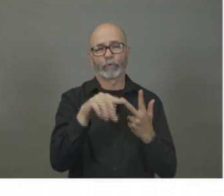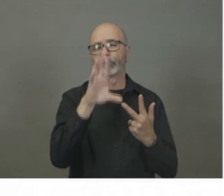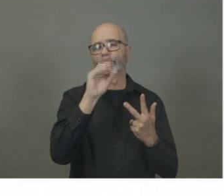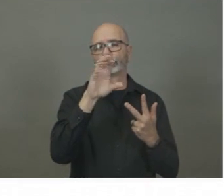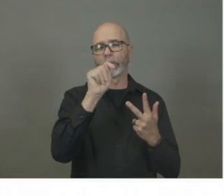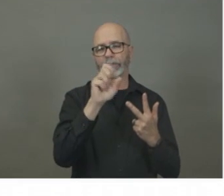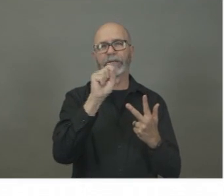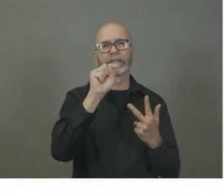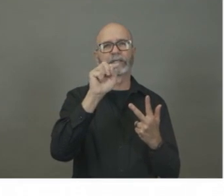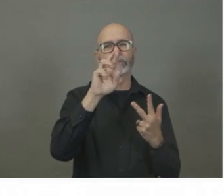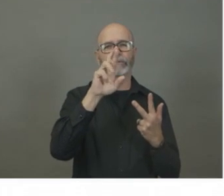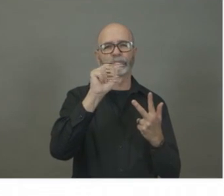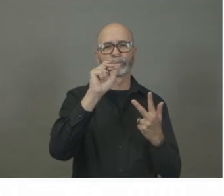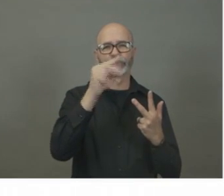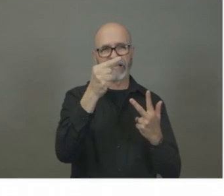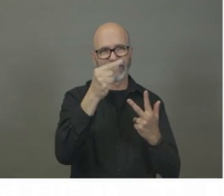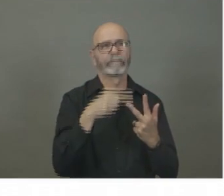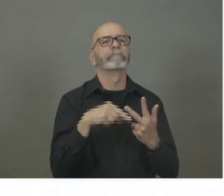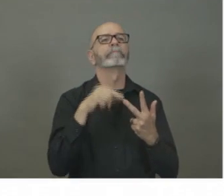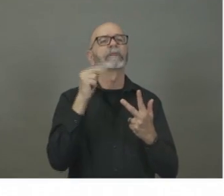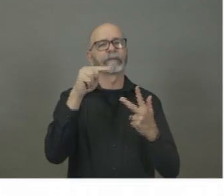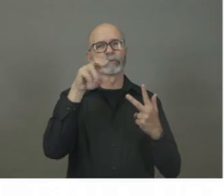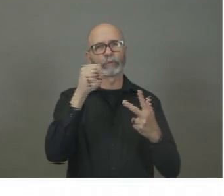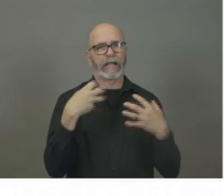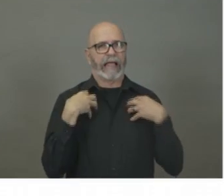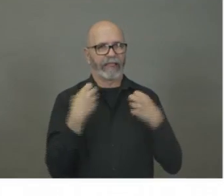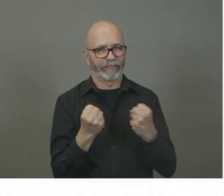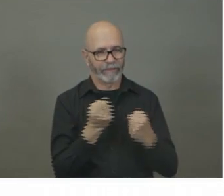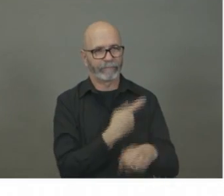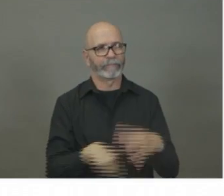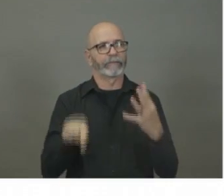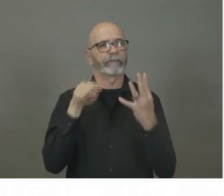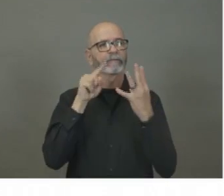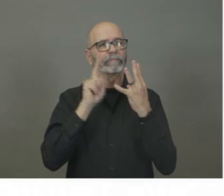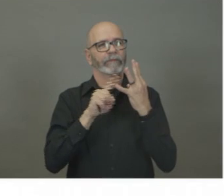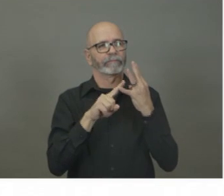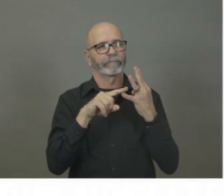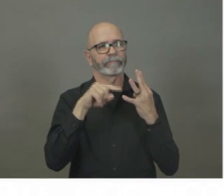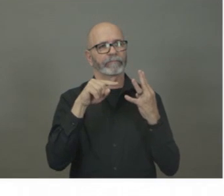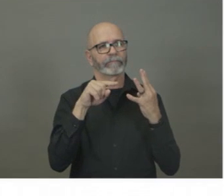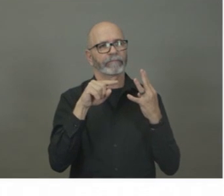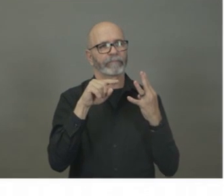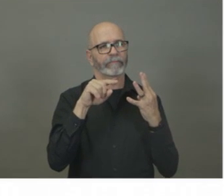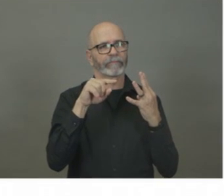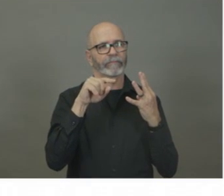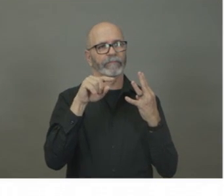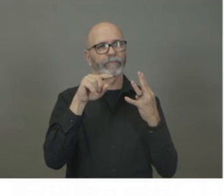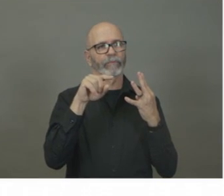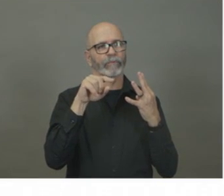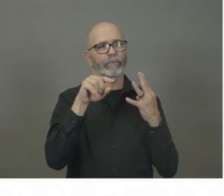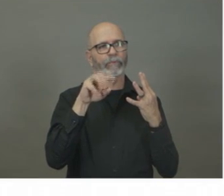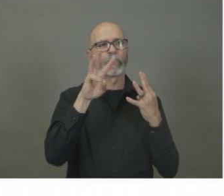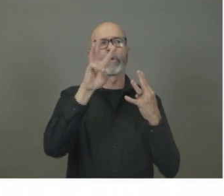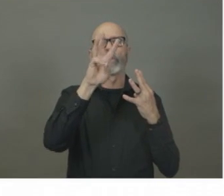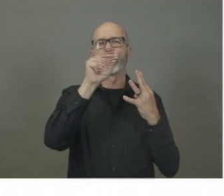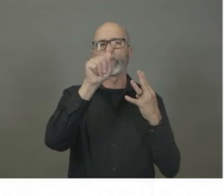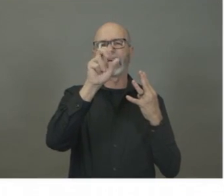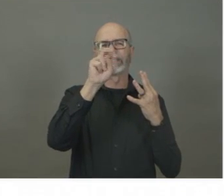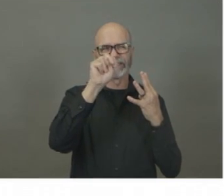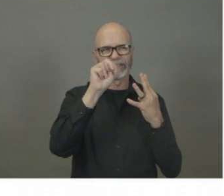Department of Health and Wellness, and Gaynor Watson-Creed, Deputy Chief Medical Officer of Health for Nova Scotia.